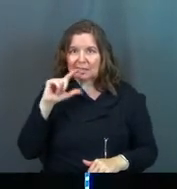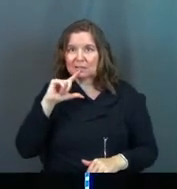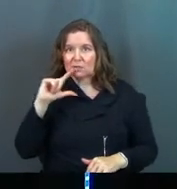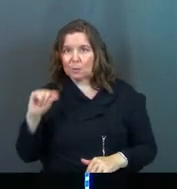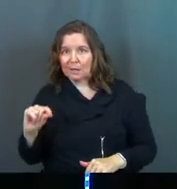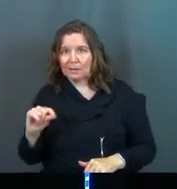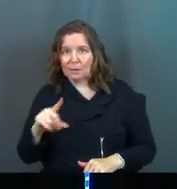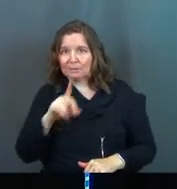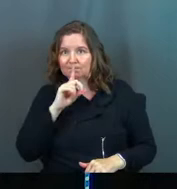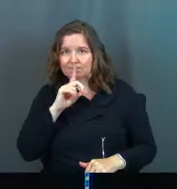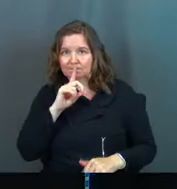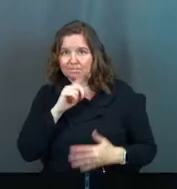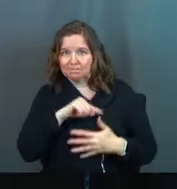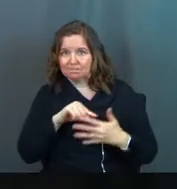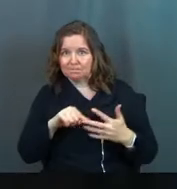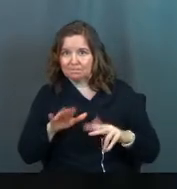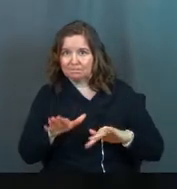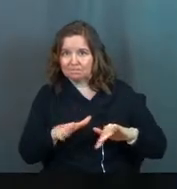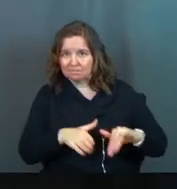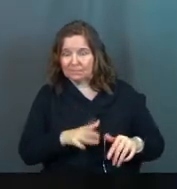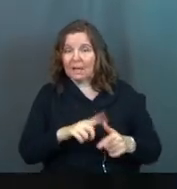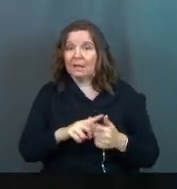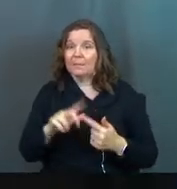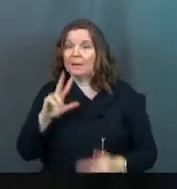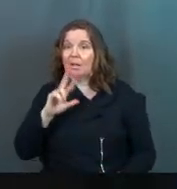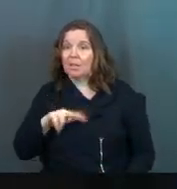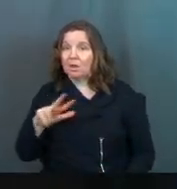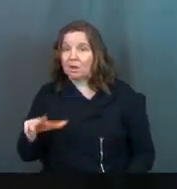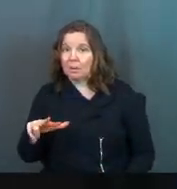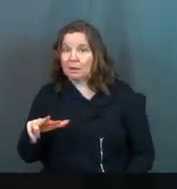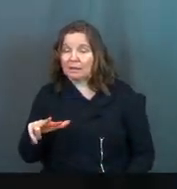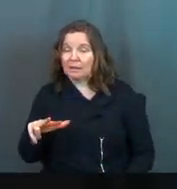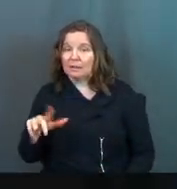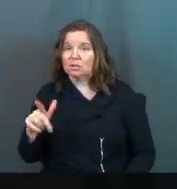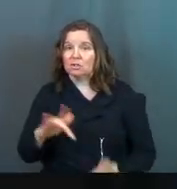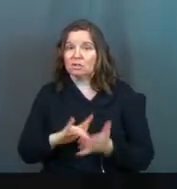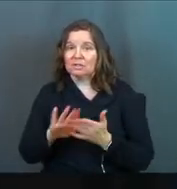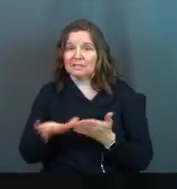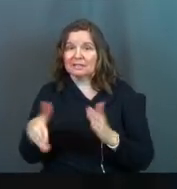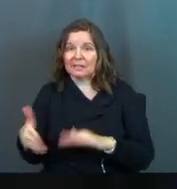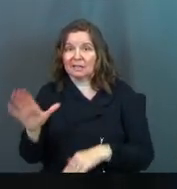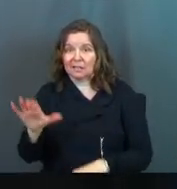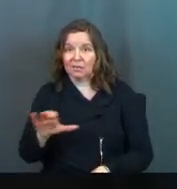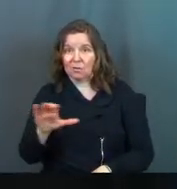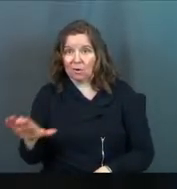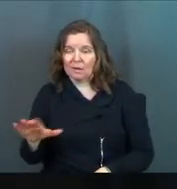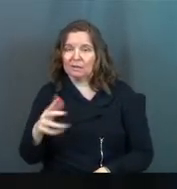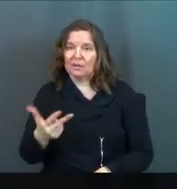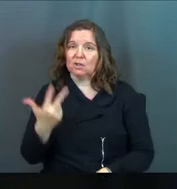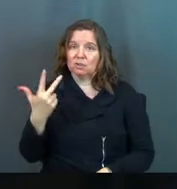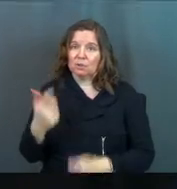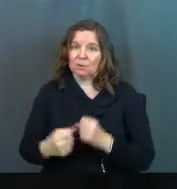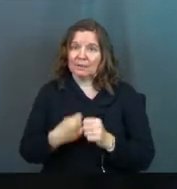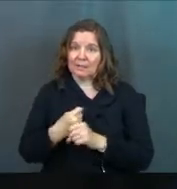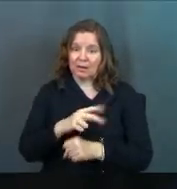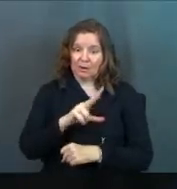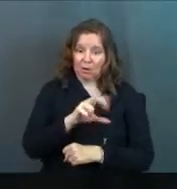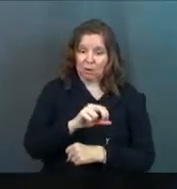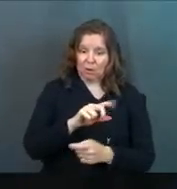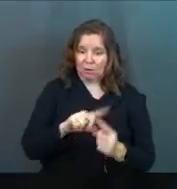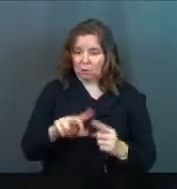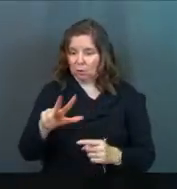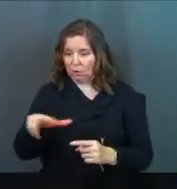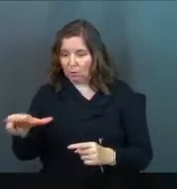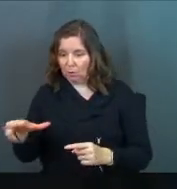20s. We're not told very much about any of that. And at 33 years old, Jesus dies on a cross. There's three years in between where